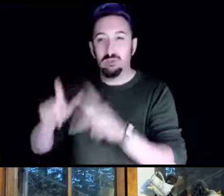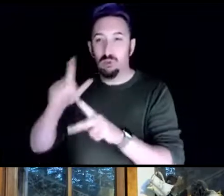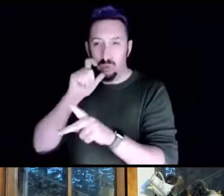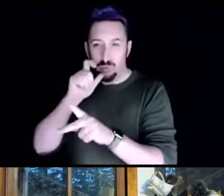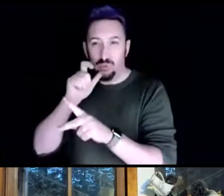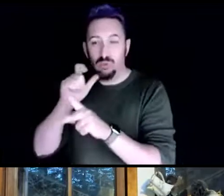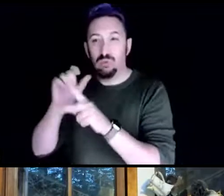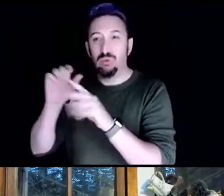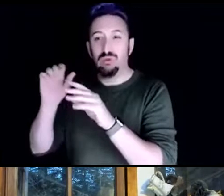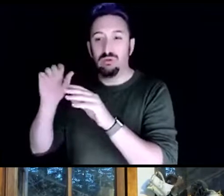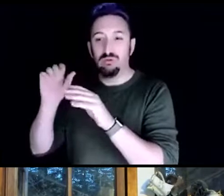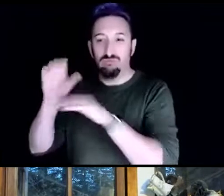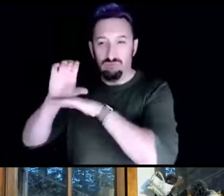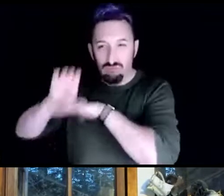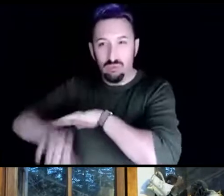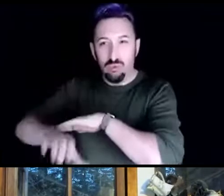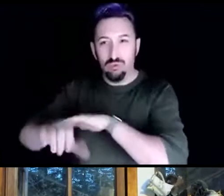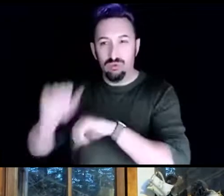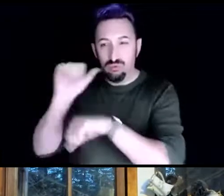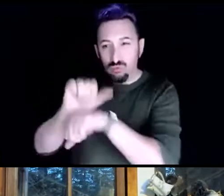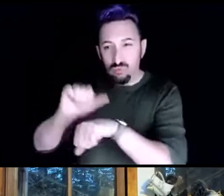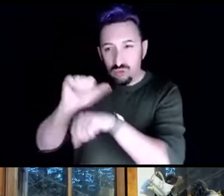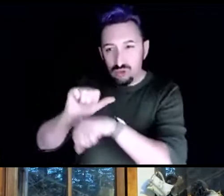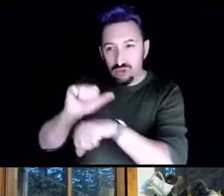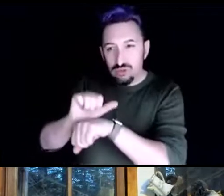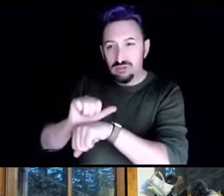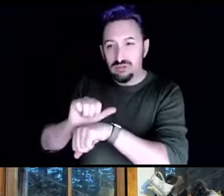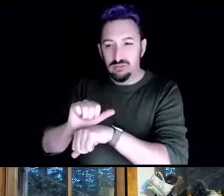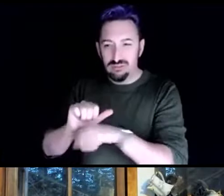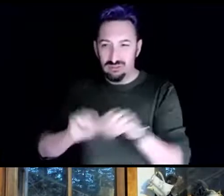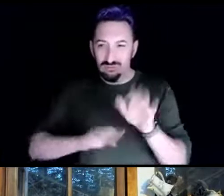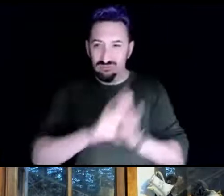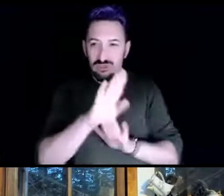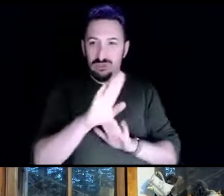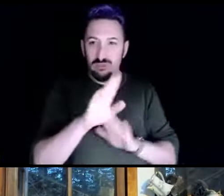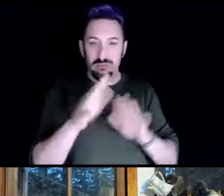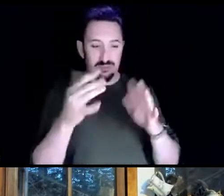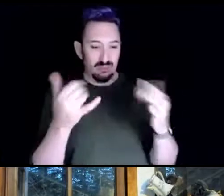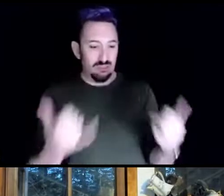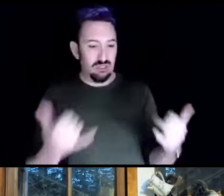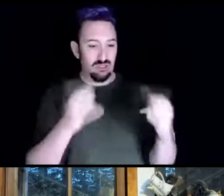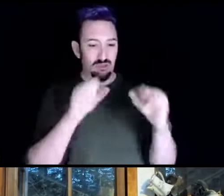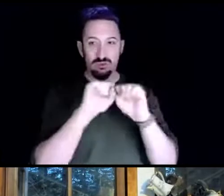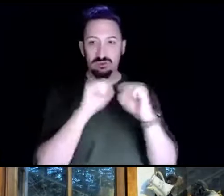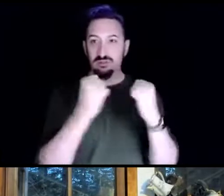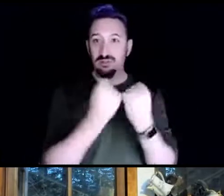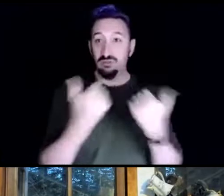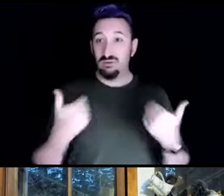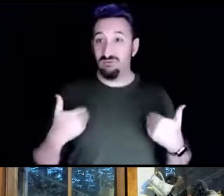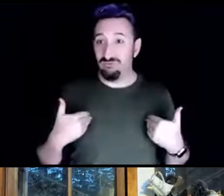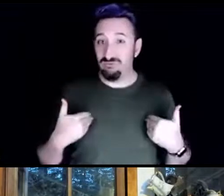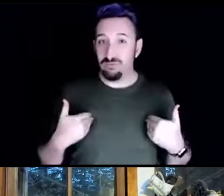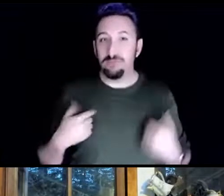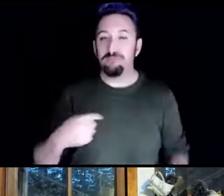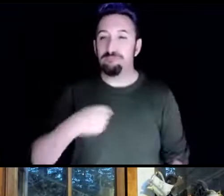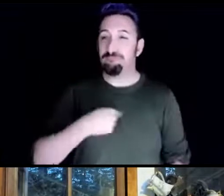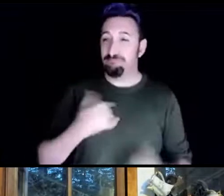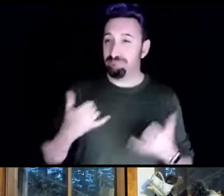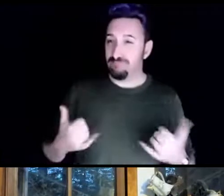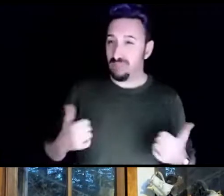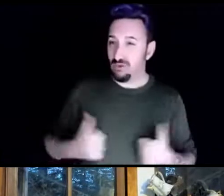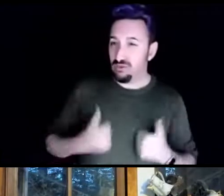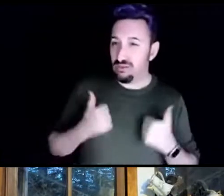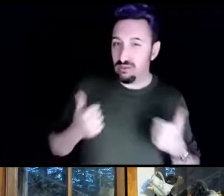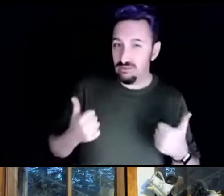the society that we have now. And I'm currently sharing space. And I'm territory that's known as the